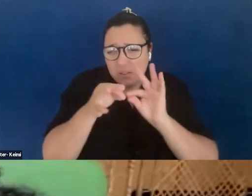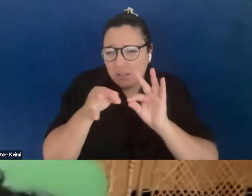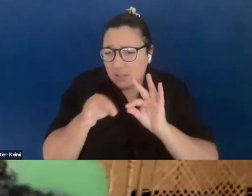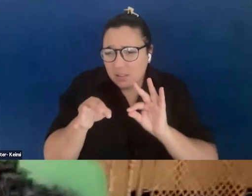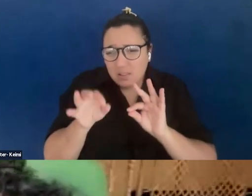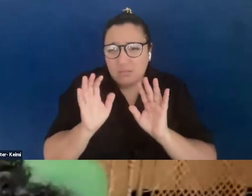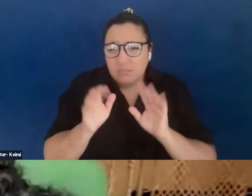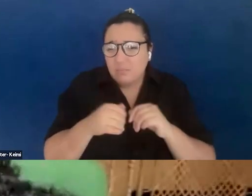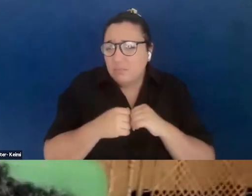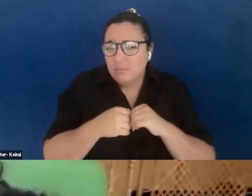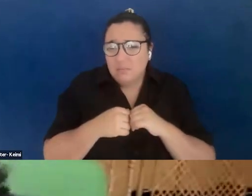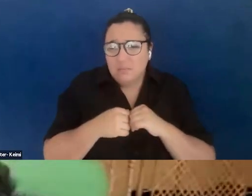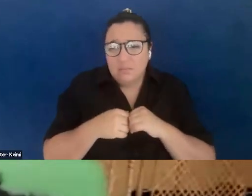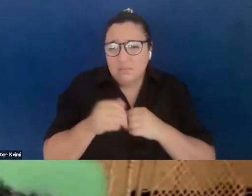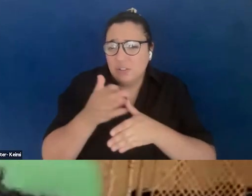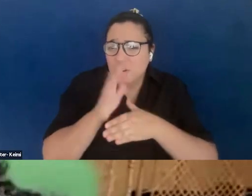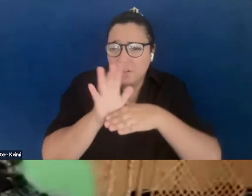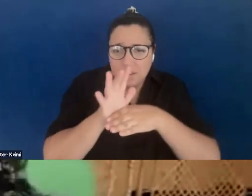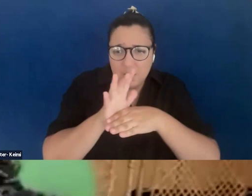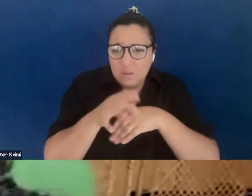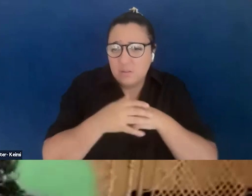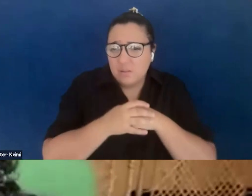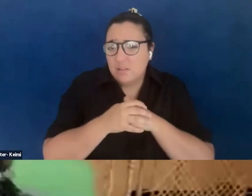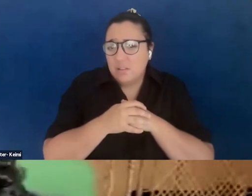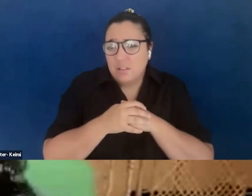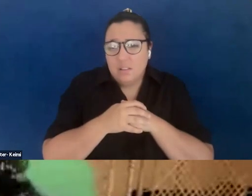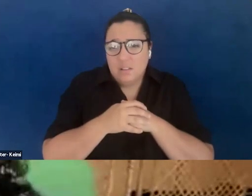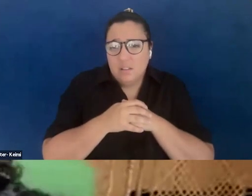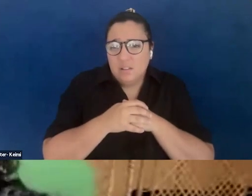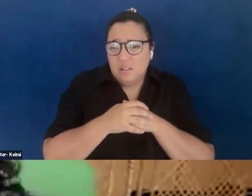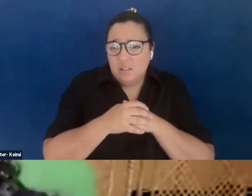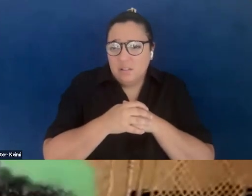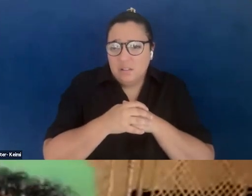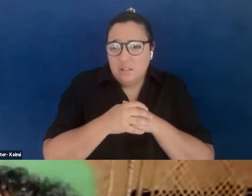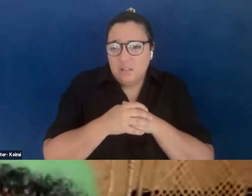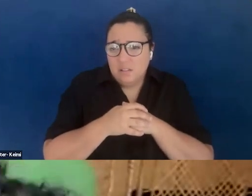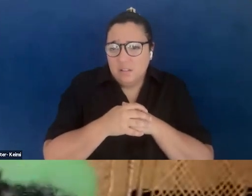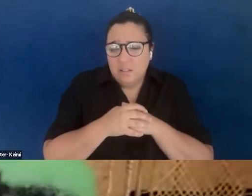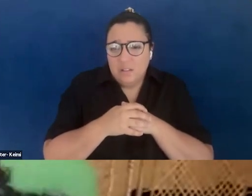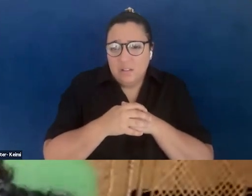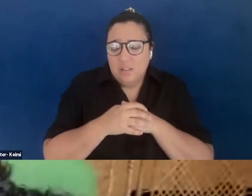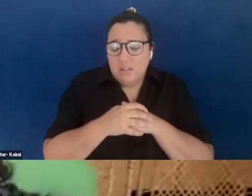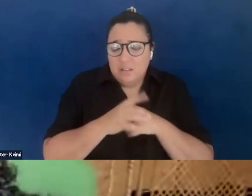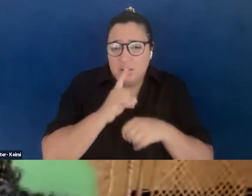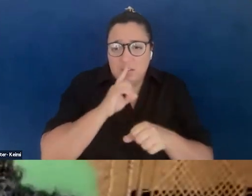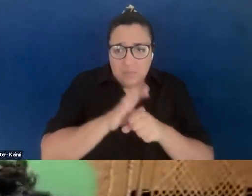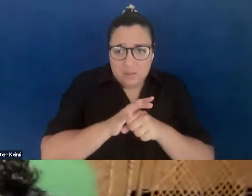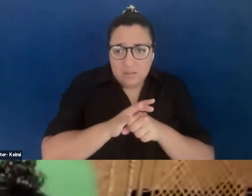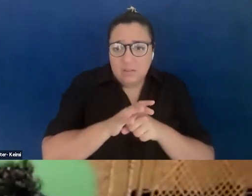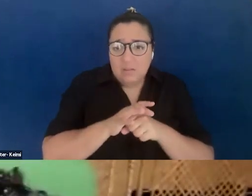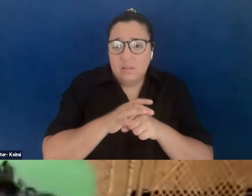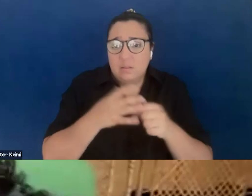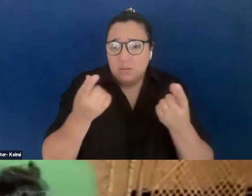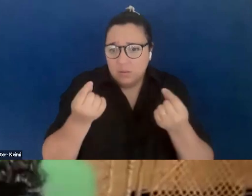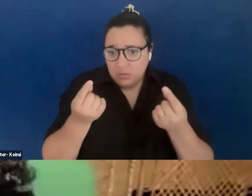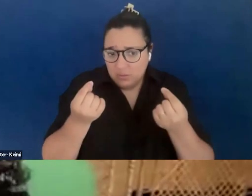commit into sharing videos and, like, all of these statements, I think this becomes really important, right, a testament and a commitment to what we're going to do and how we